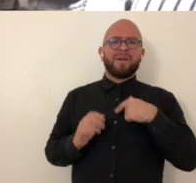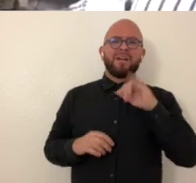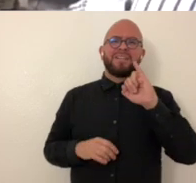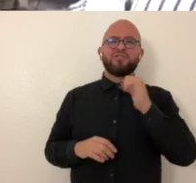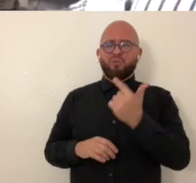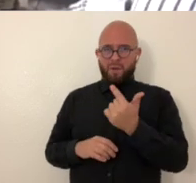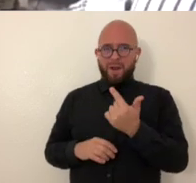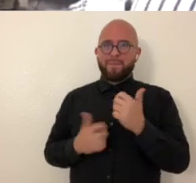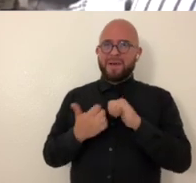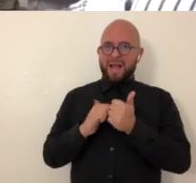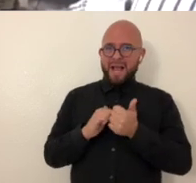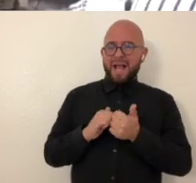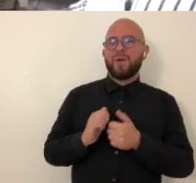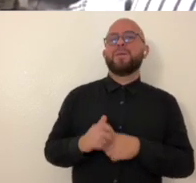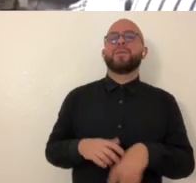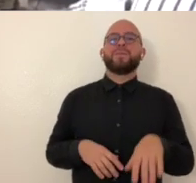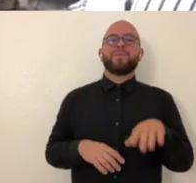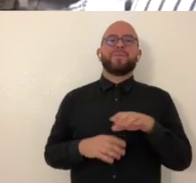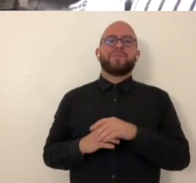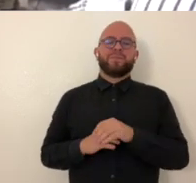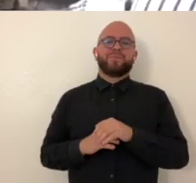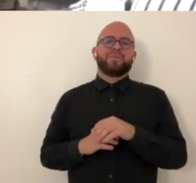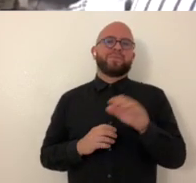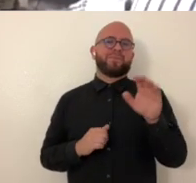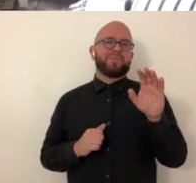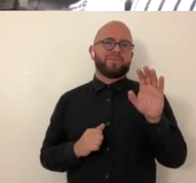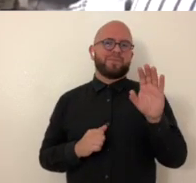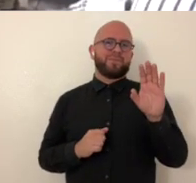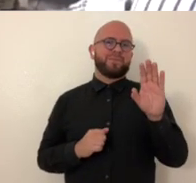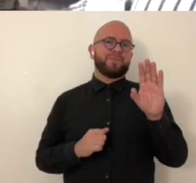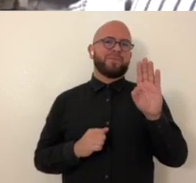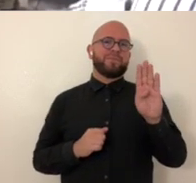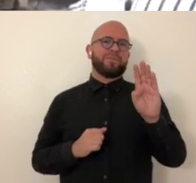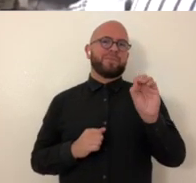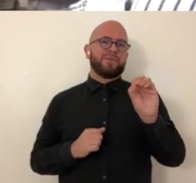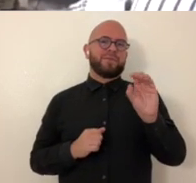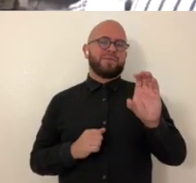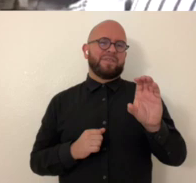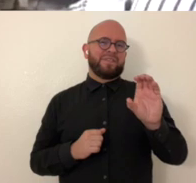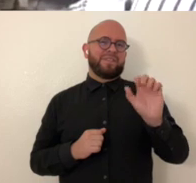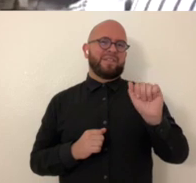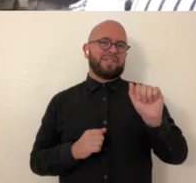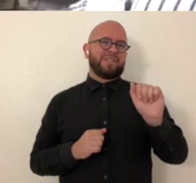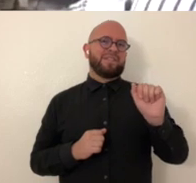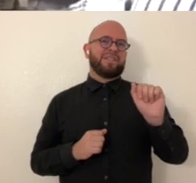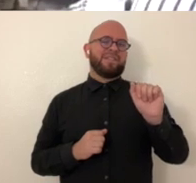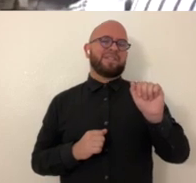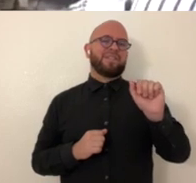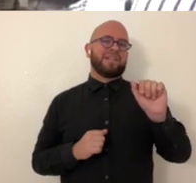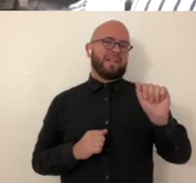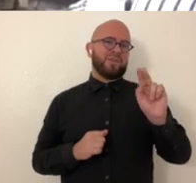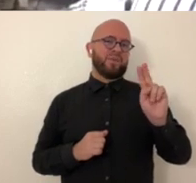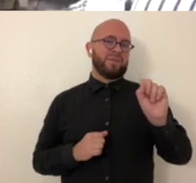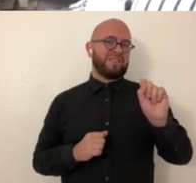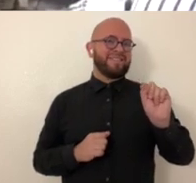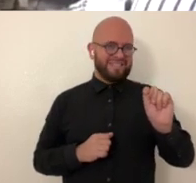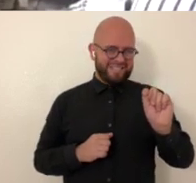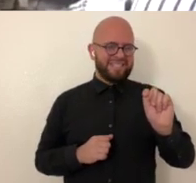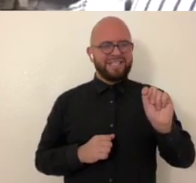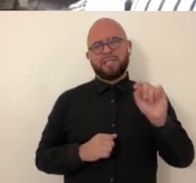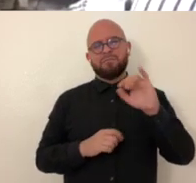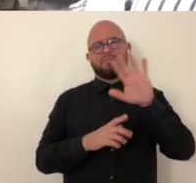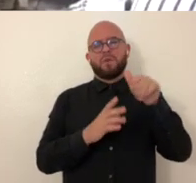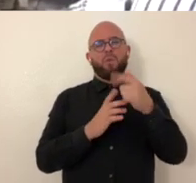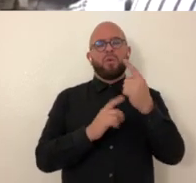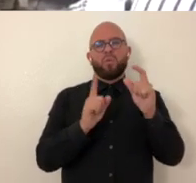find you for sure um you can find me on instagram um my username is boca aust all one word b-o